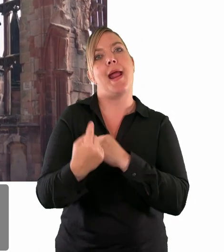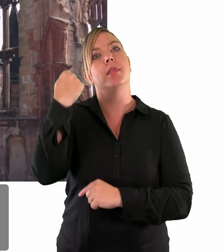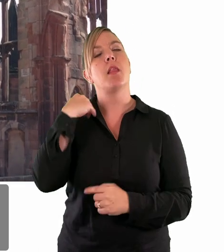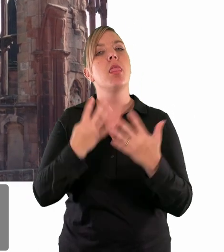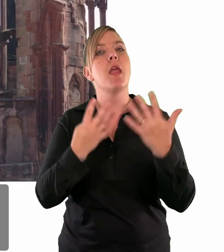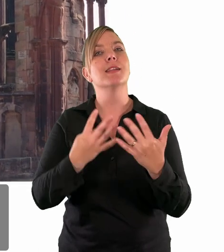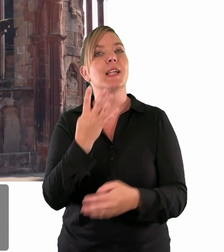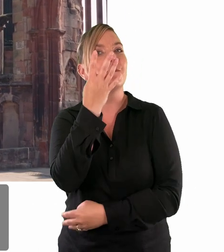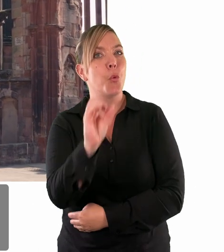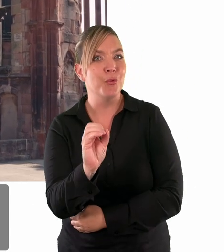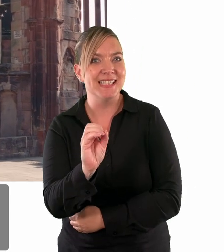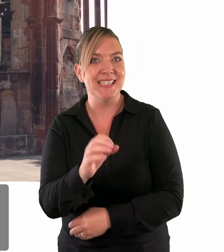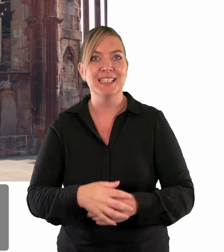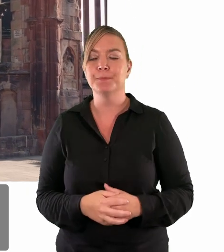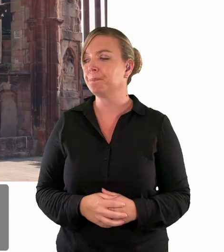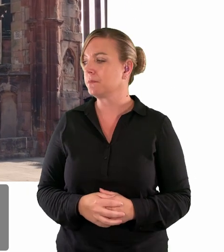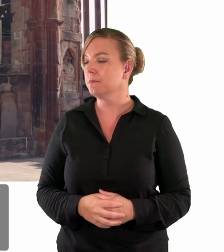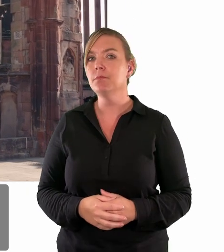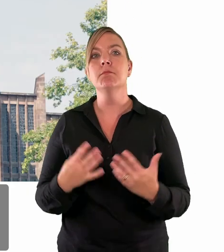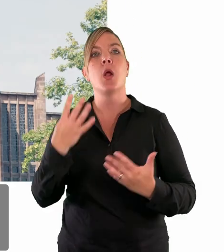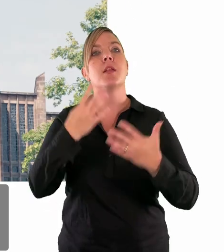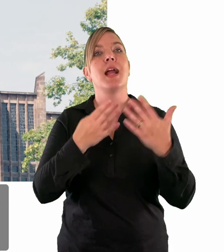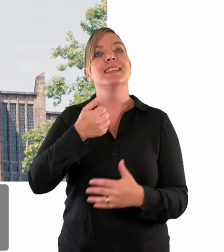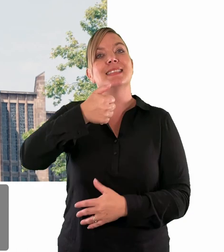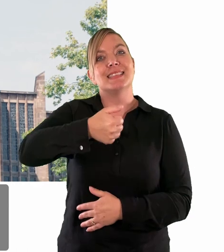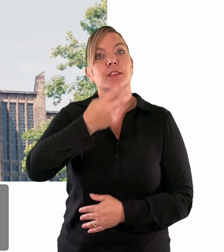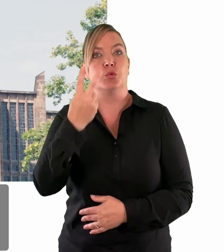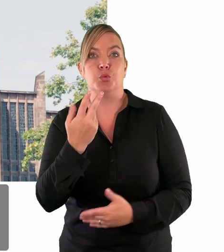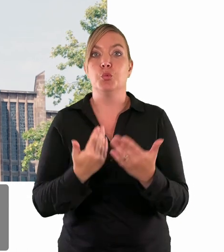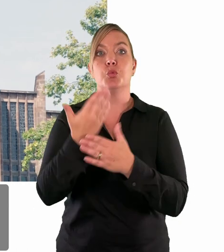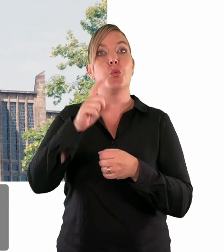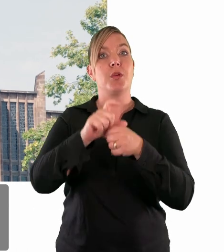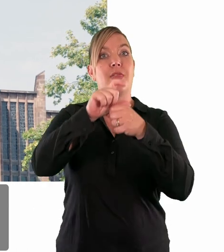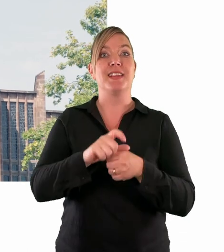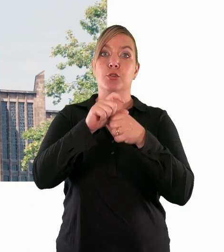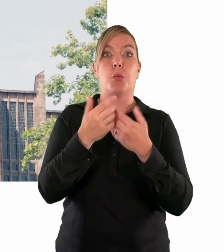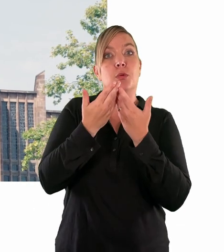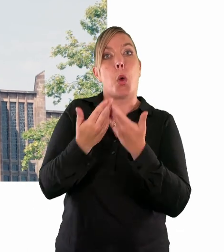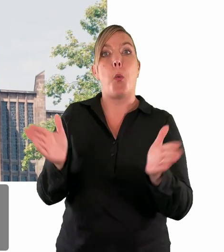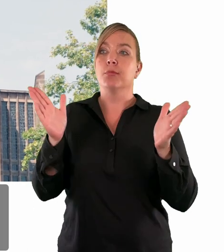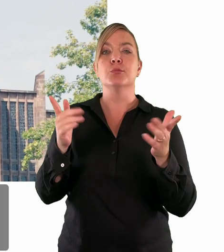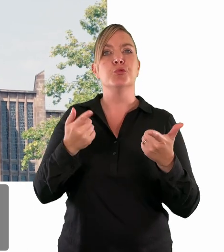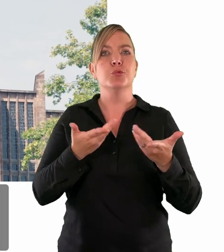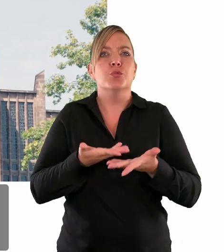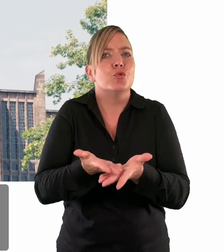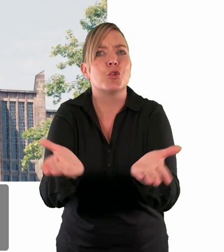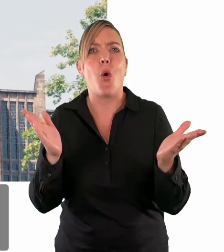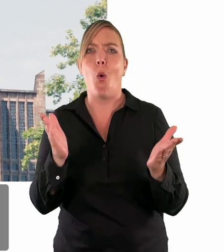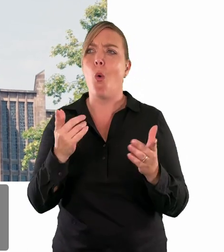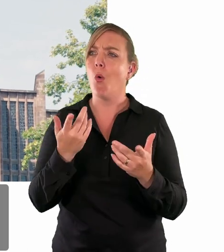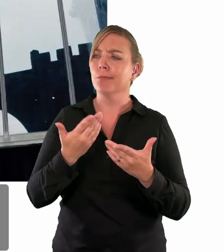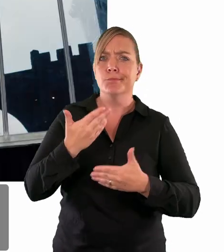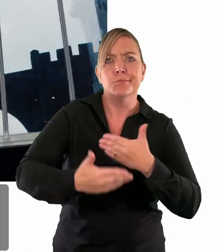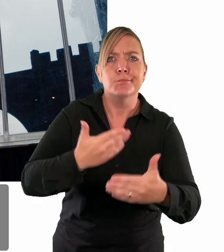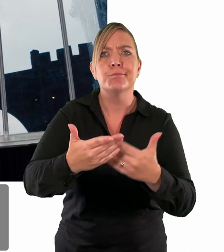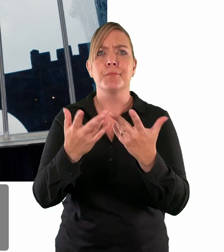in 1940. so in 1962 the new cathedral was was opened as a way of